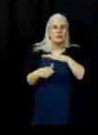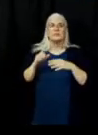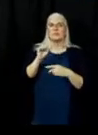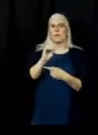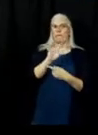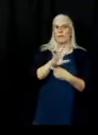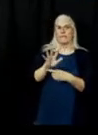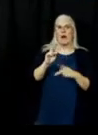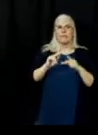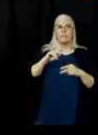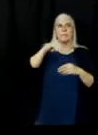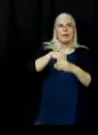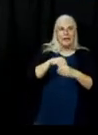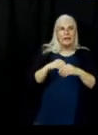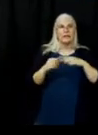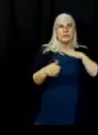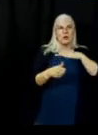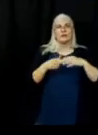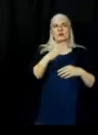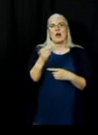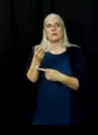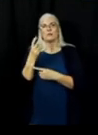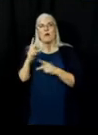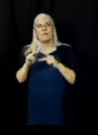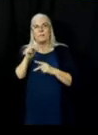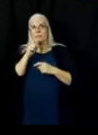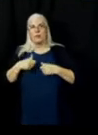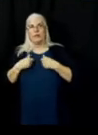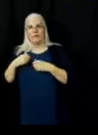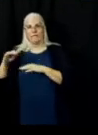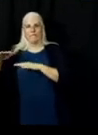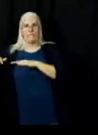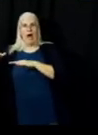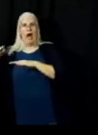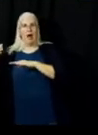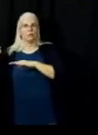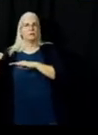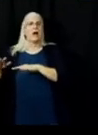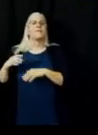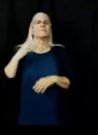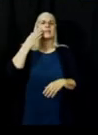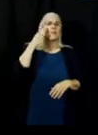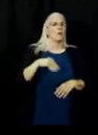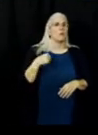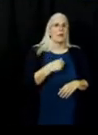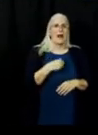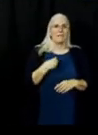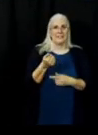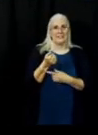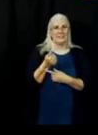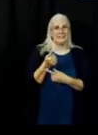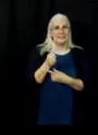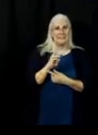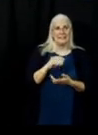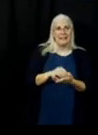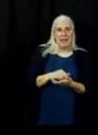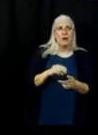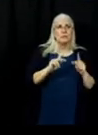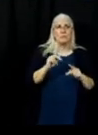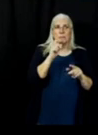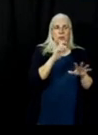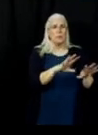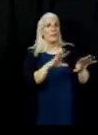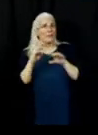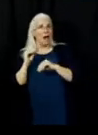or thousands of residents that have left their communities and are staying with friends and family out of the area. I recognize the